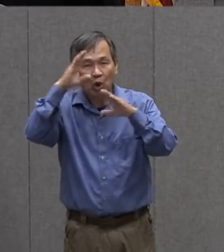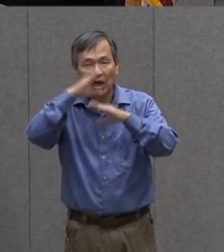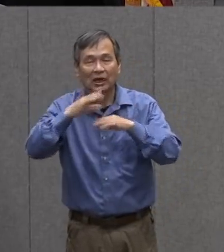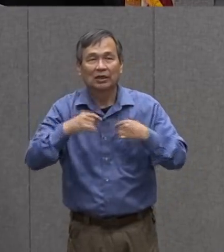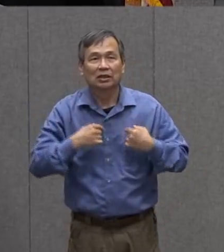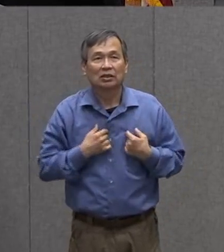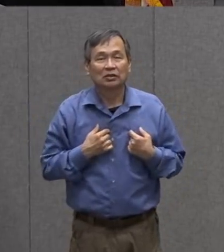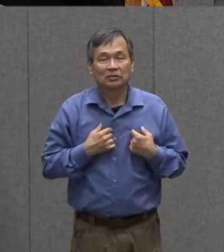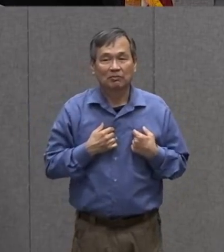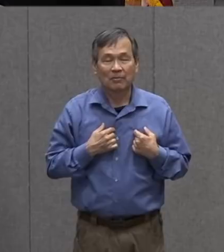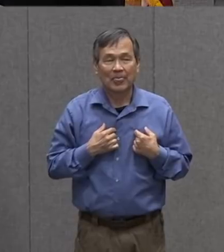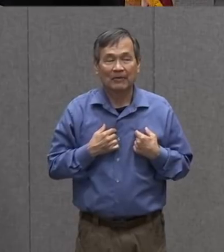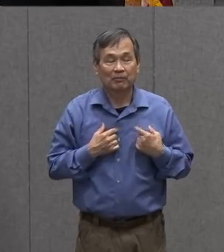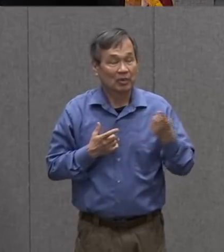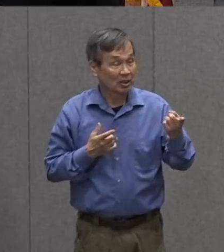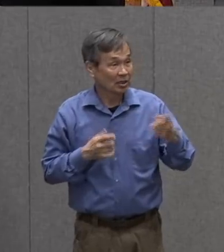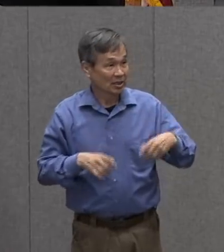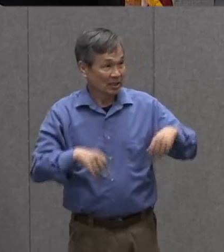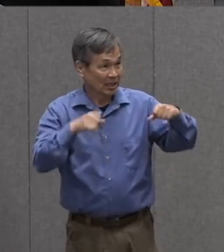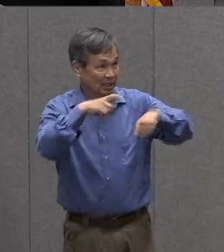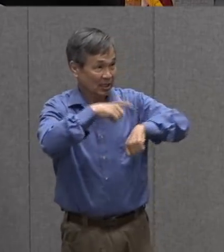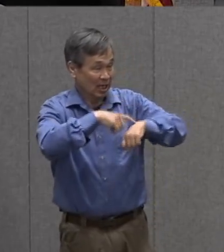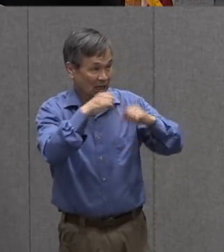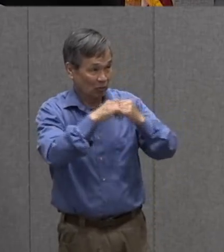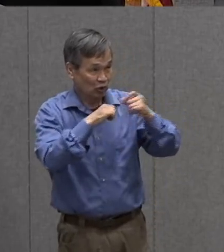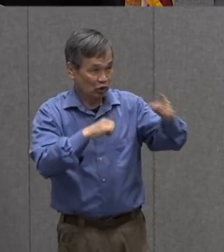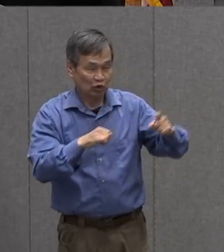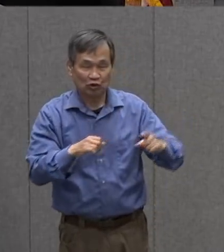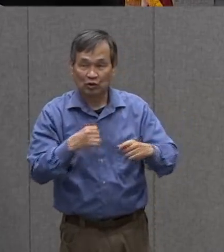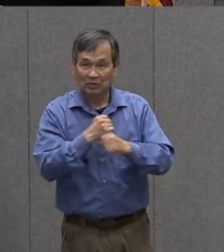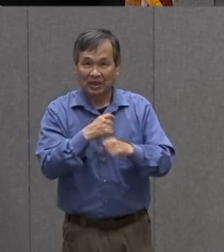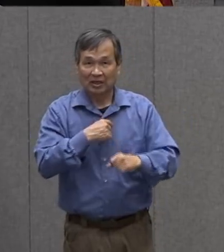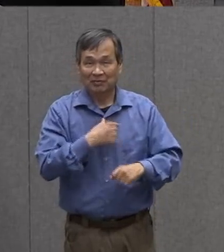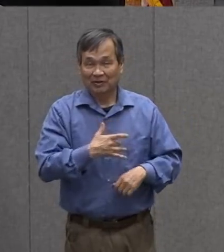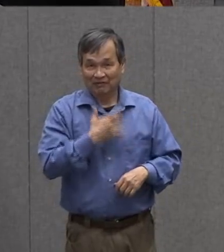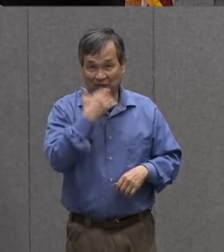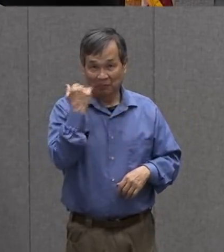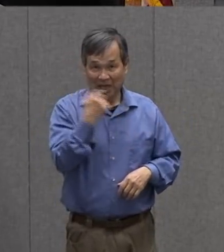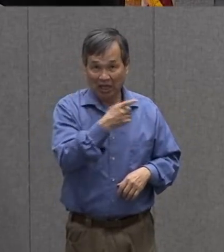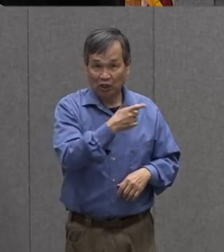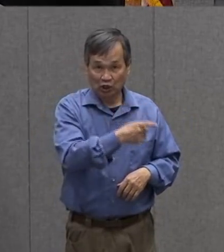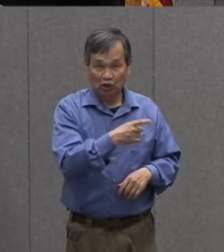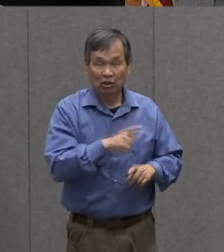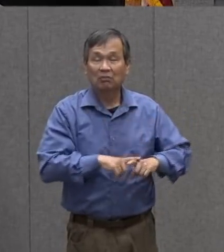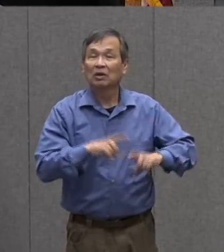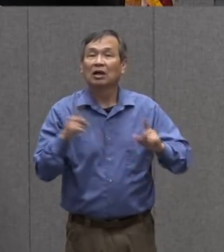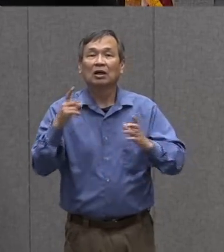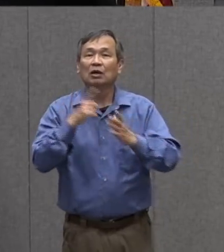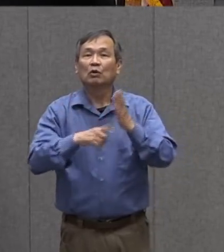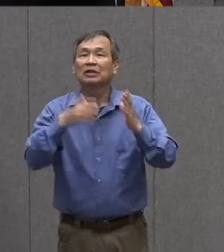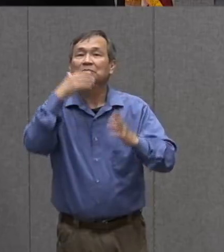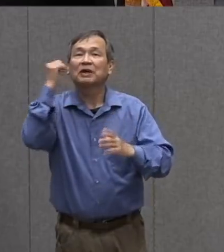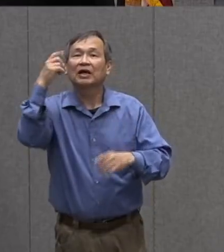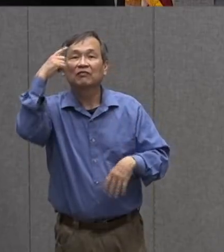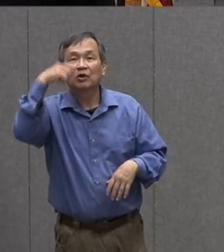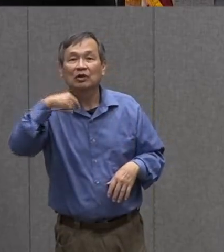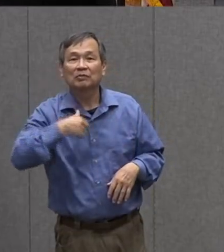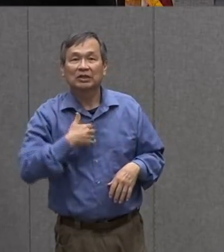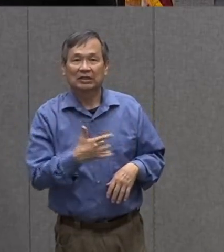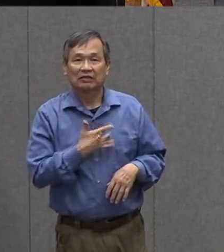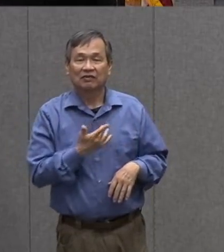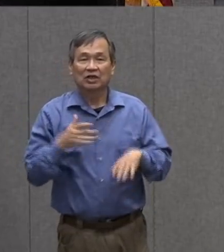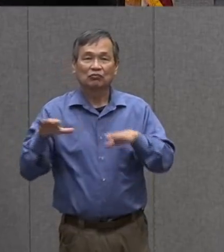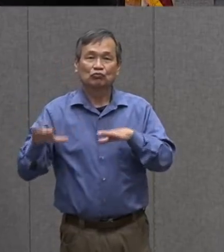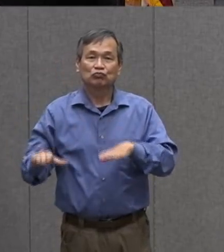coming to spend some time with you made me feel better but you know what makes me feel best of all is getting outside for a few